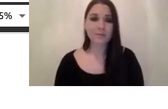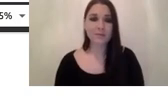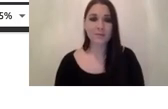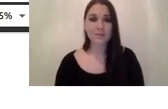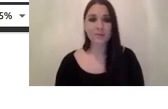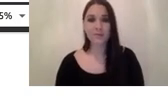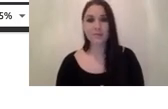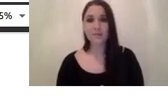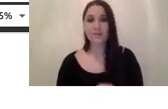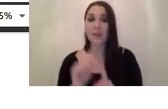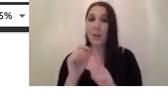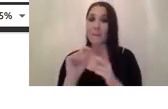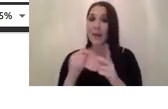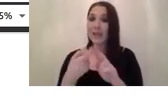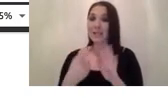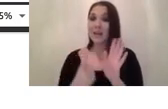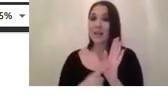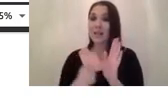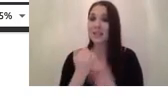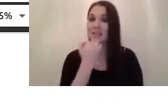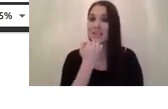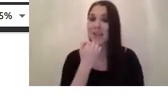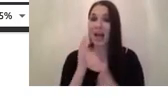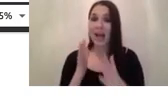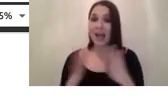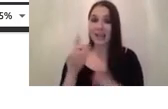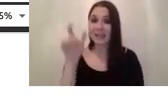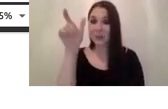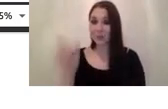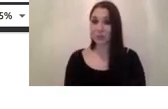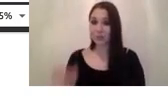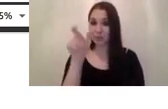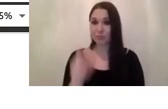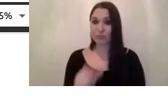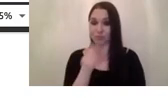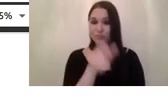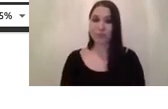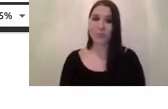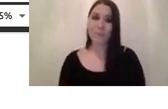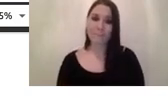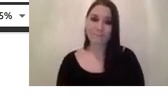okay the better the signal to noise ratio